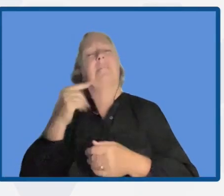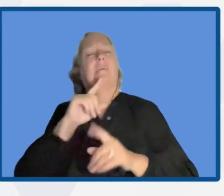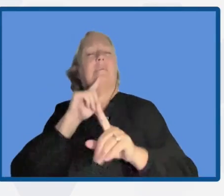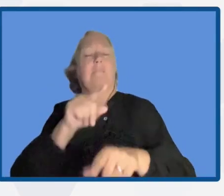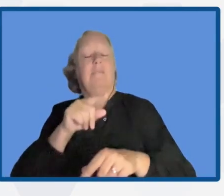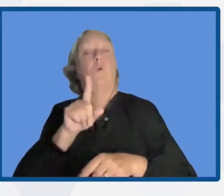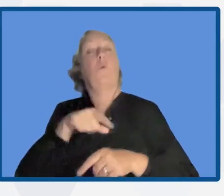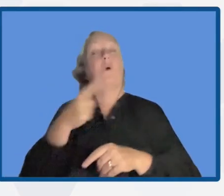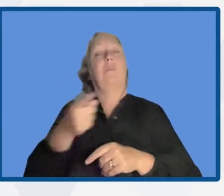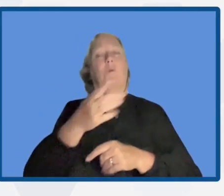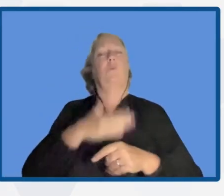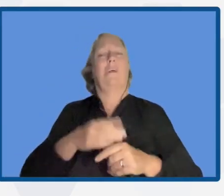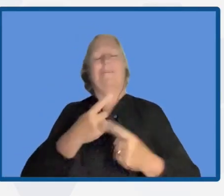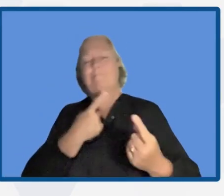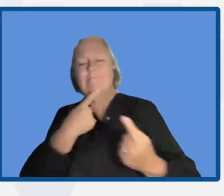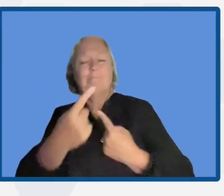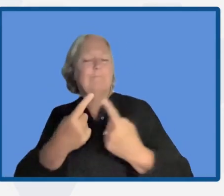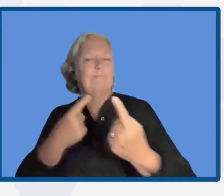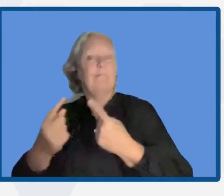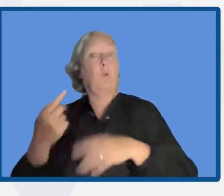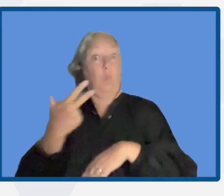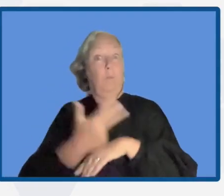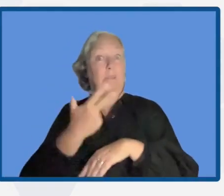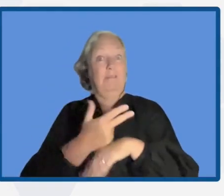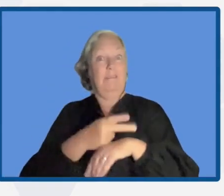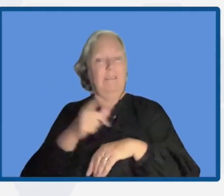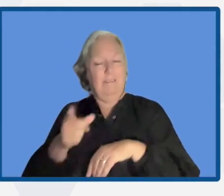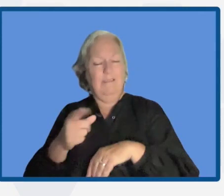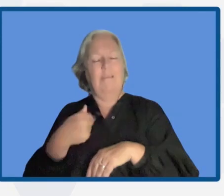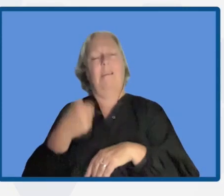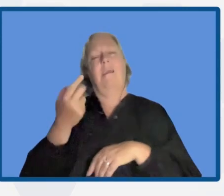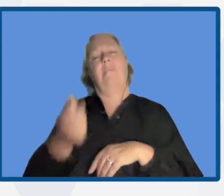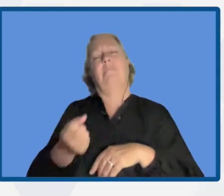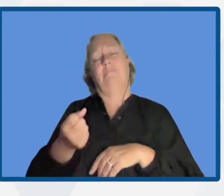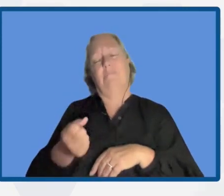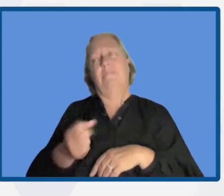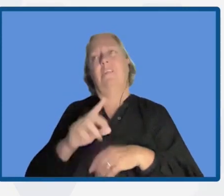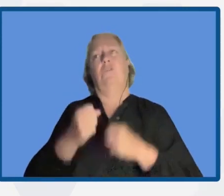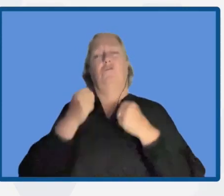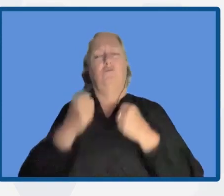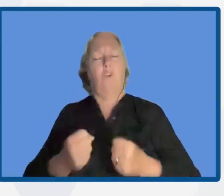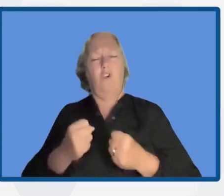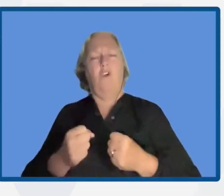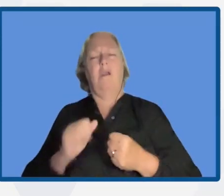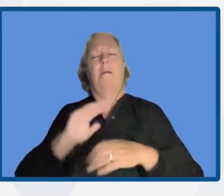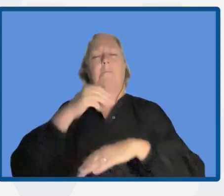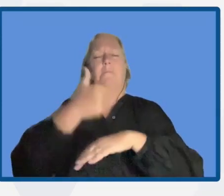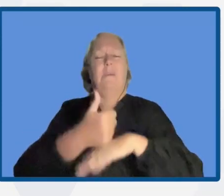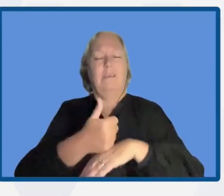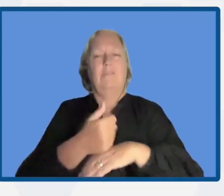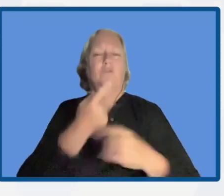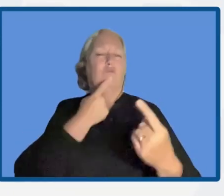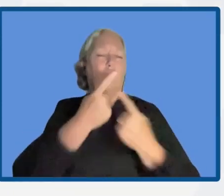in dialogues. Another Guatemala, we set up the resilience-based dialogues and seminars,